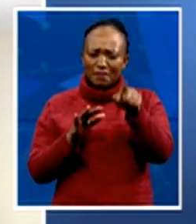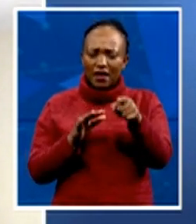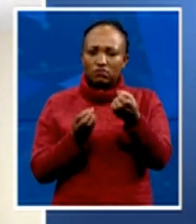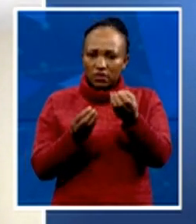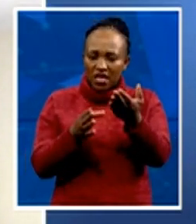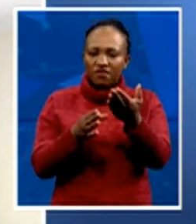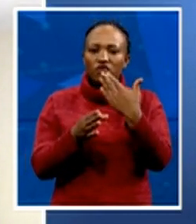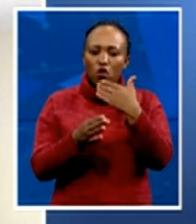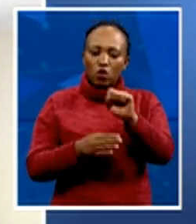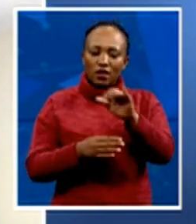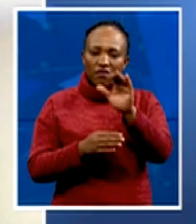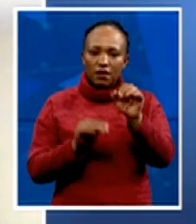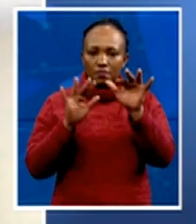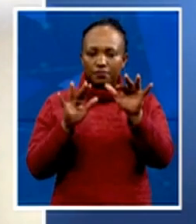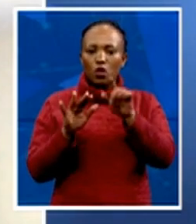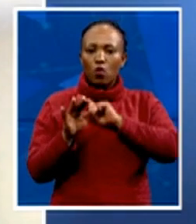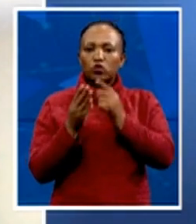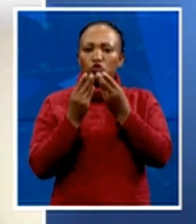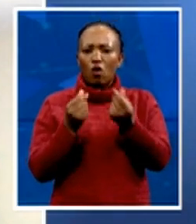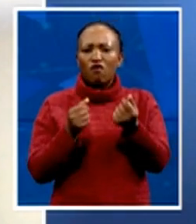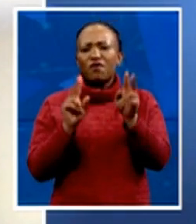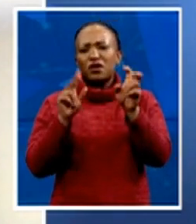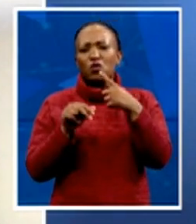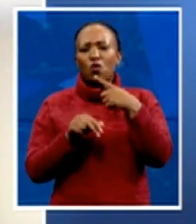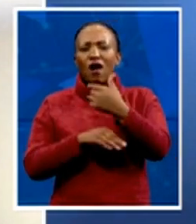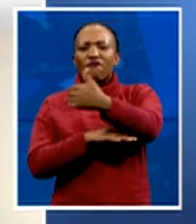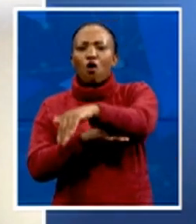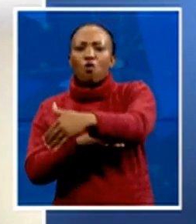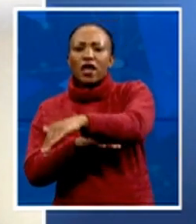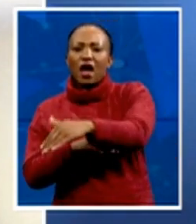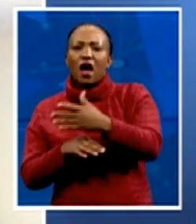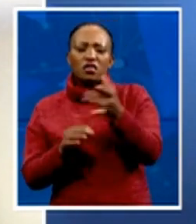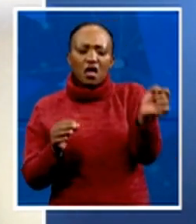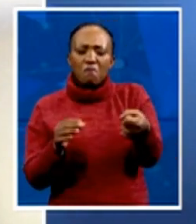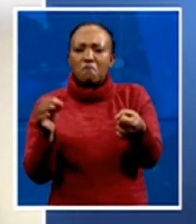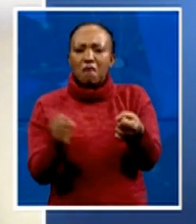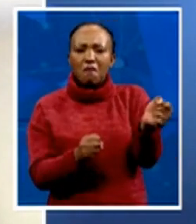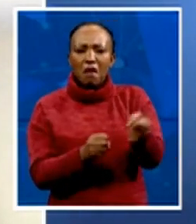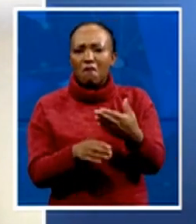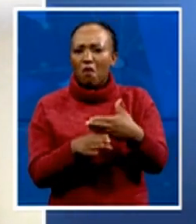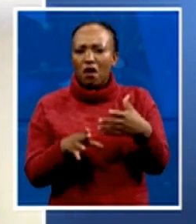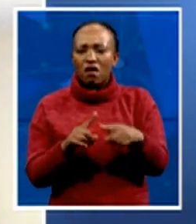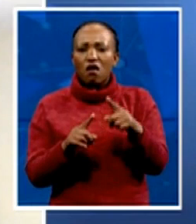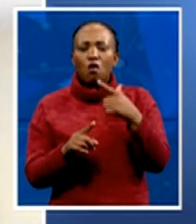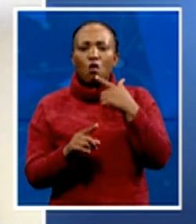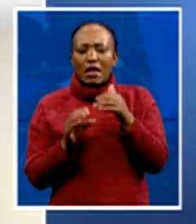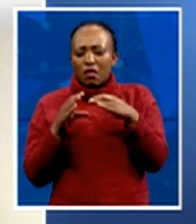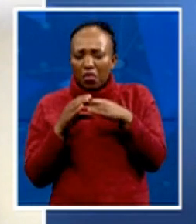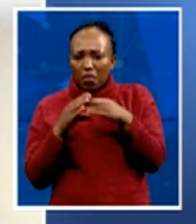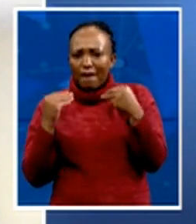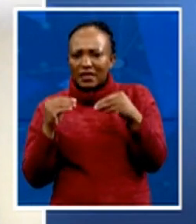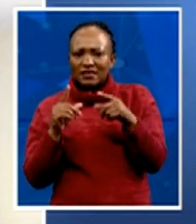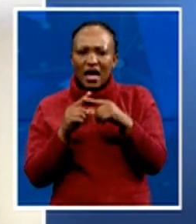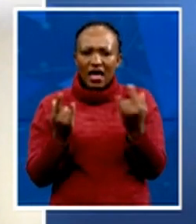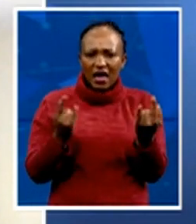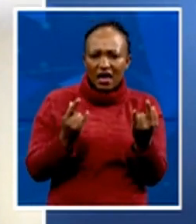issue of having foreign nationals taking almost all of the jobs, particularly in the microeconomy, informal economy and local economy. So